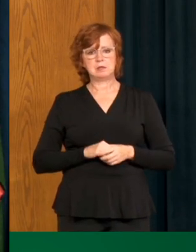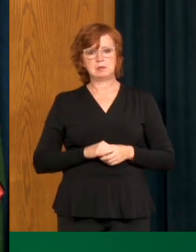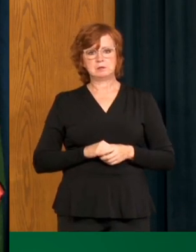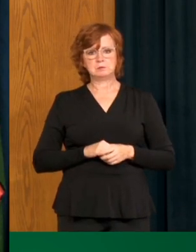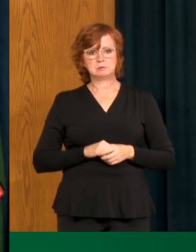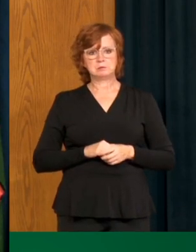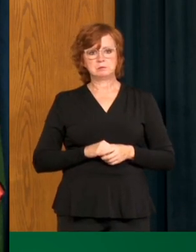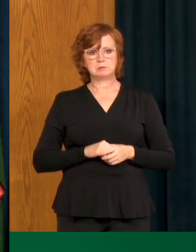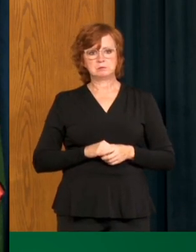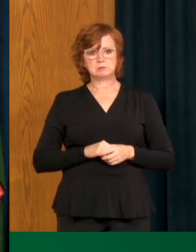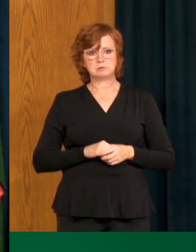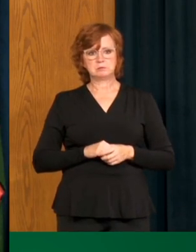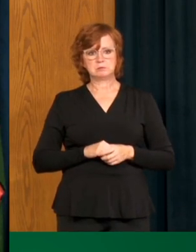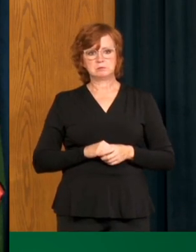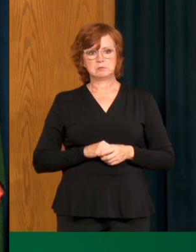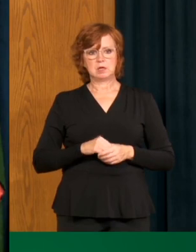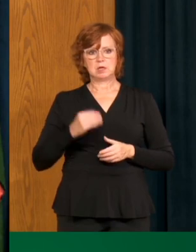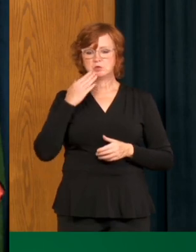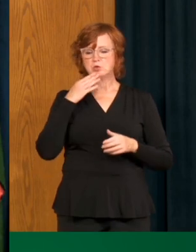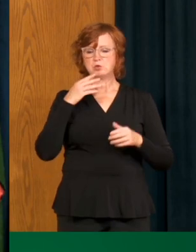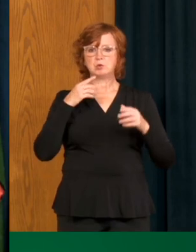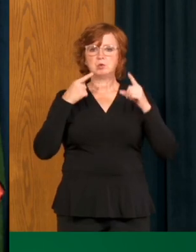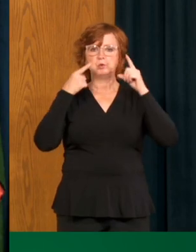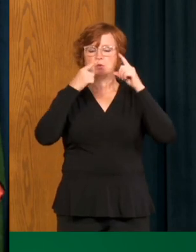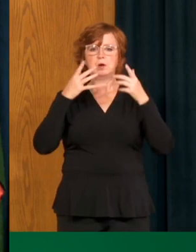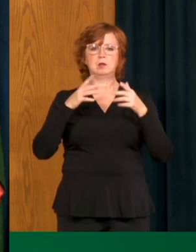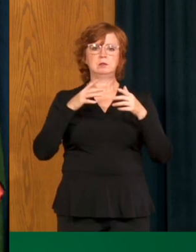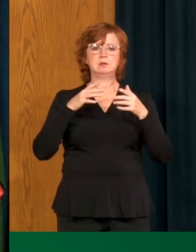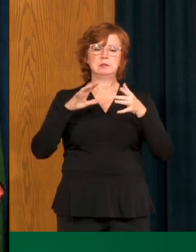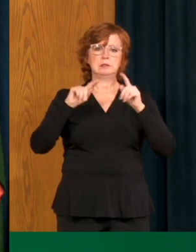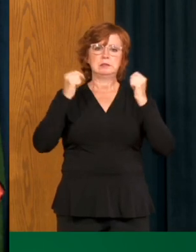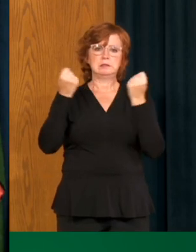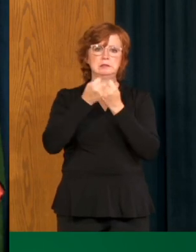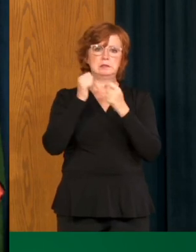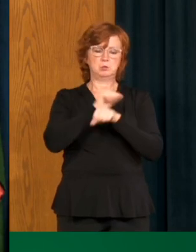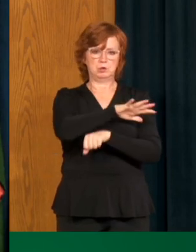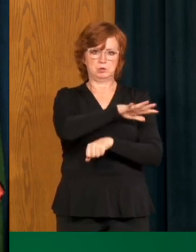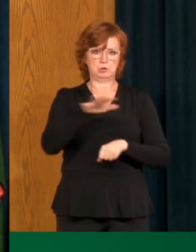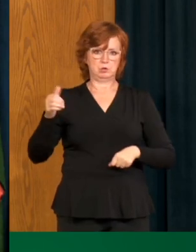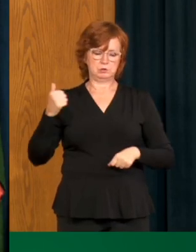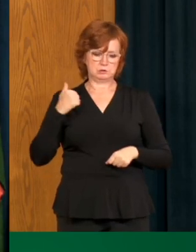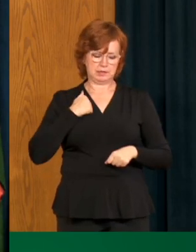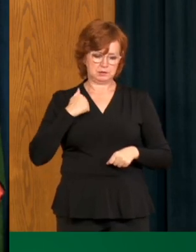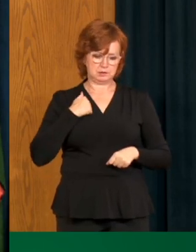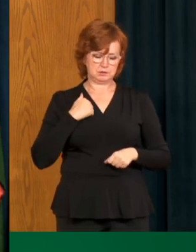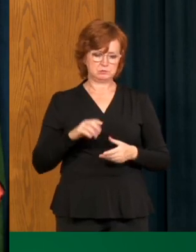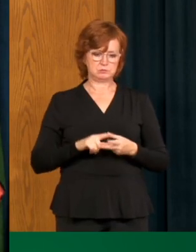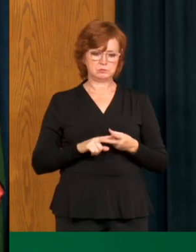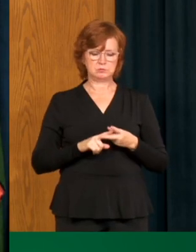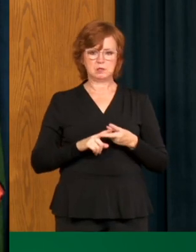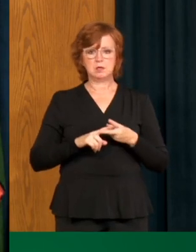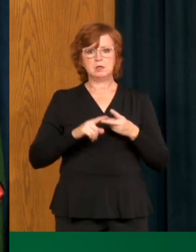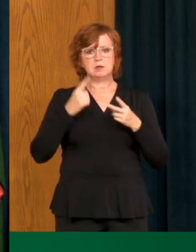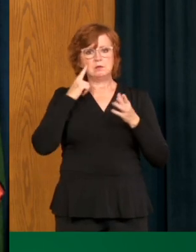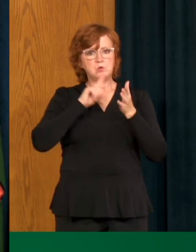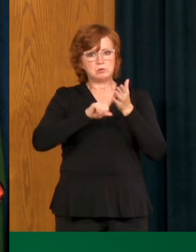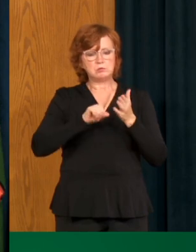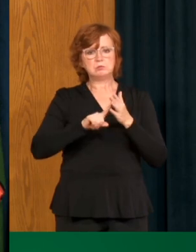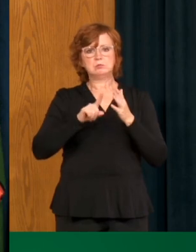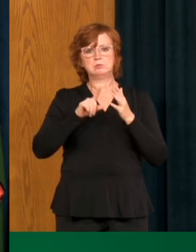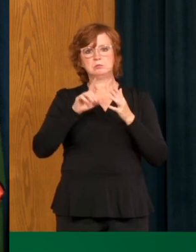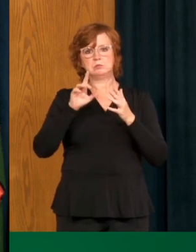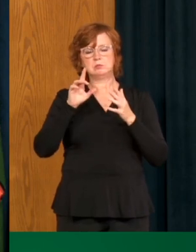together across the nation to ensure that we have the appropriate testing capacity, contact tracing capacity and data management capacity